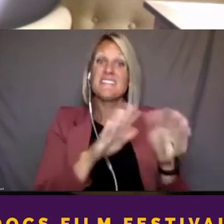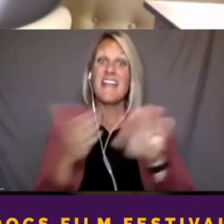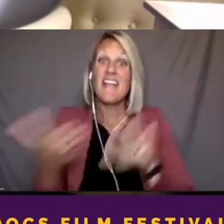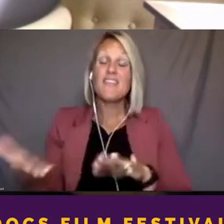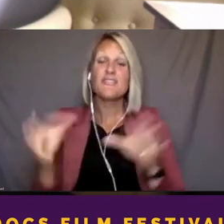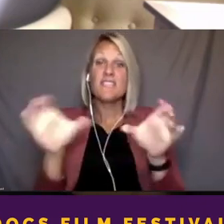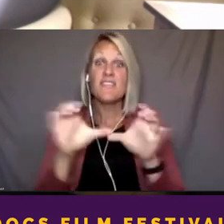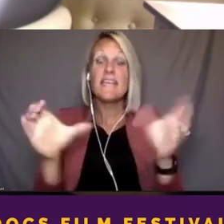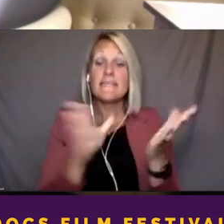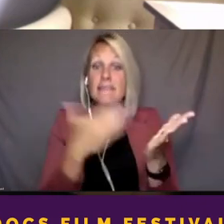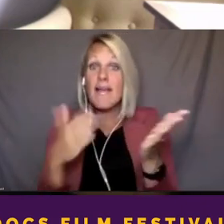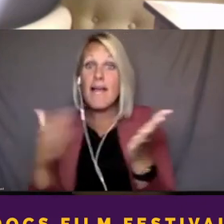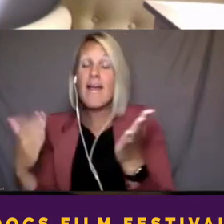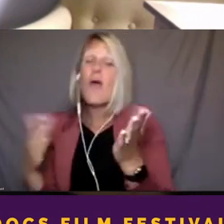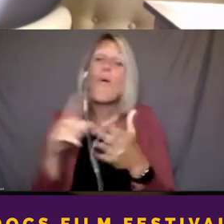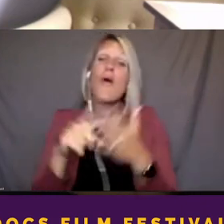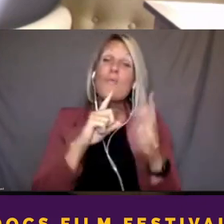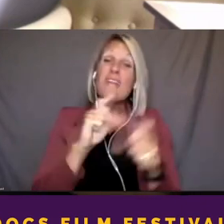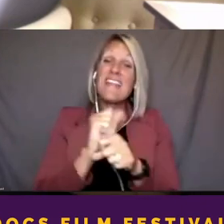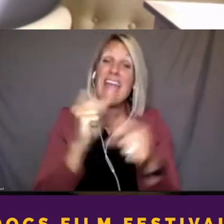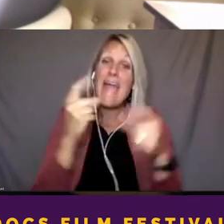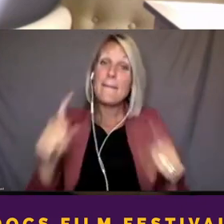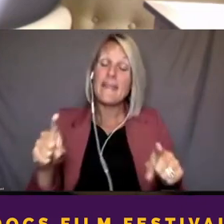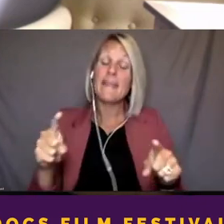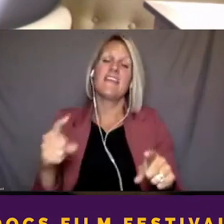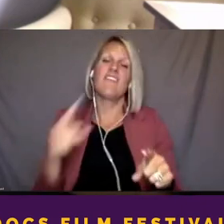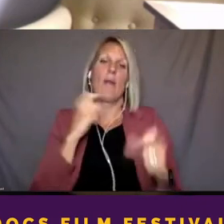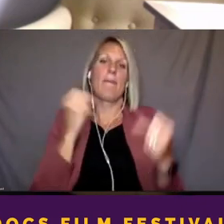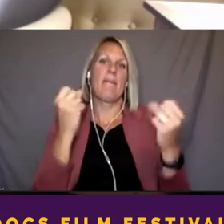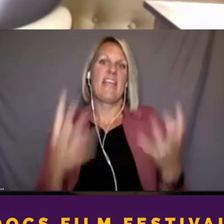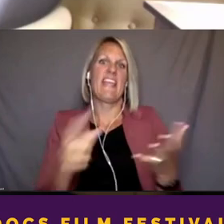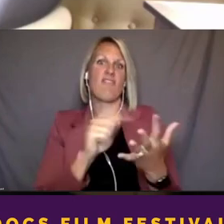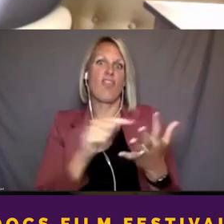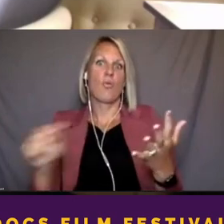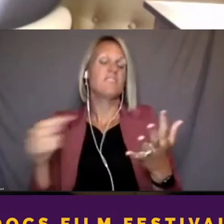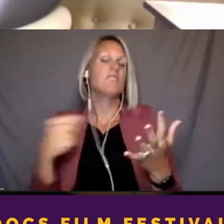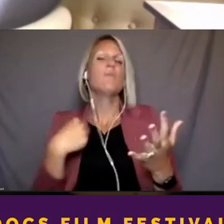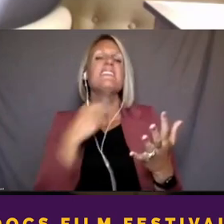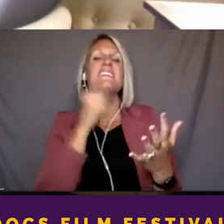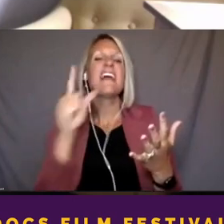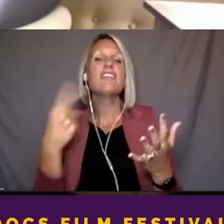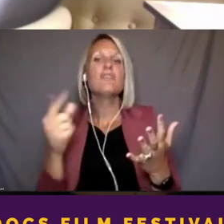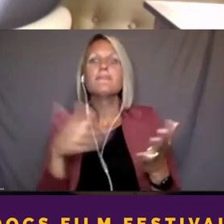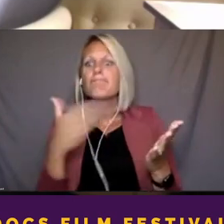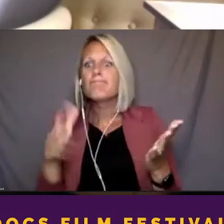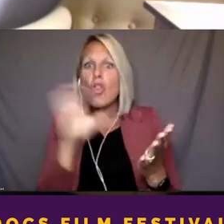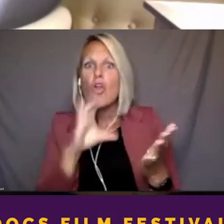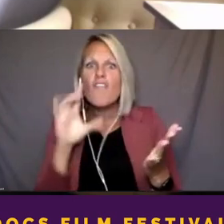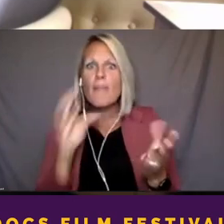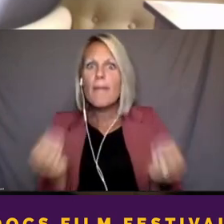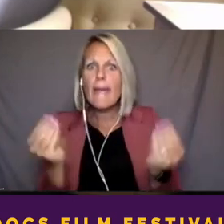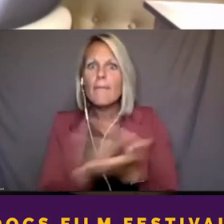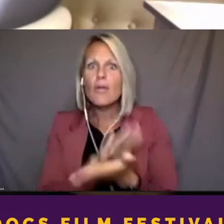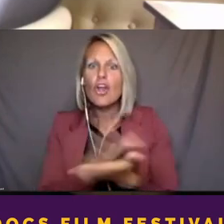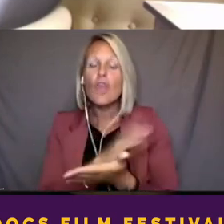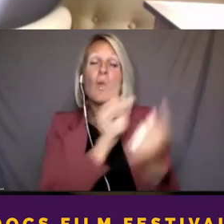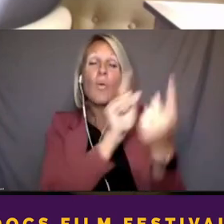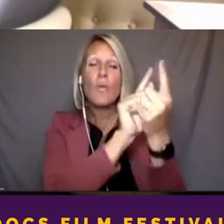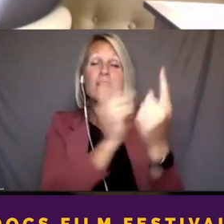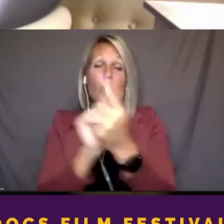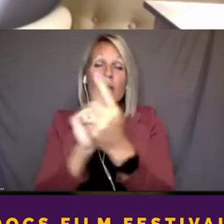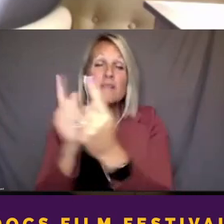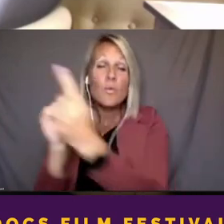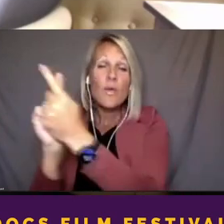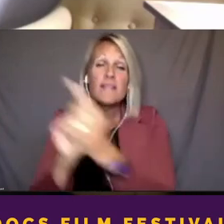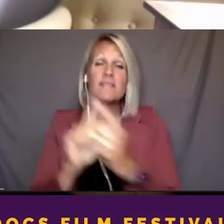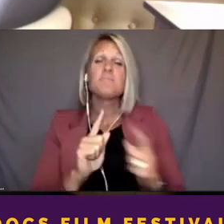all of these death certificates for a large majority of them. We went door to door and met the families or people who